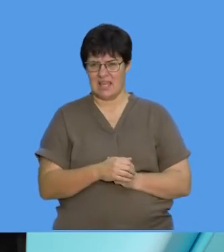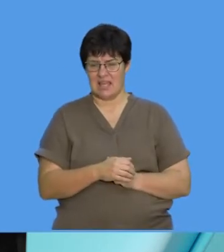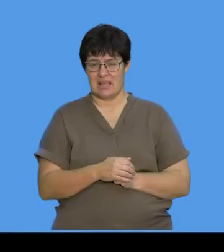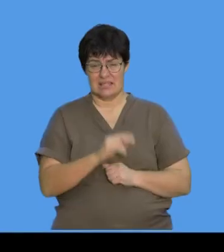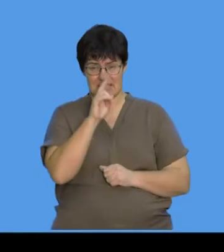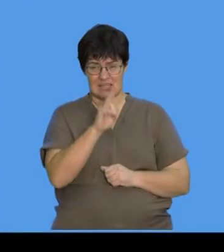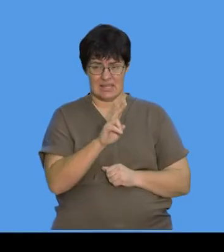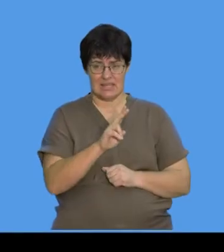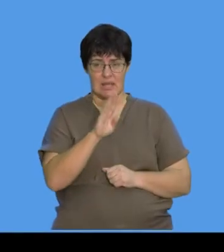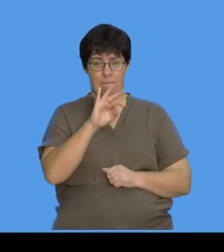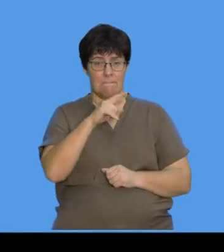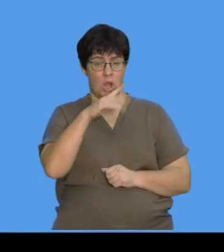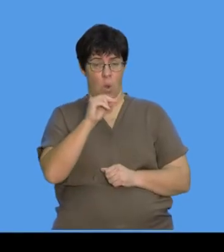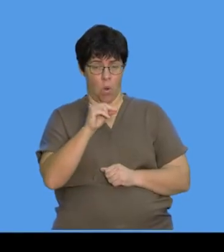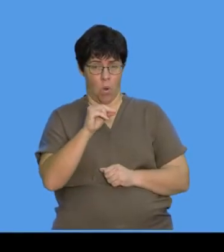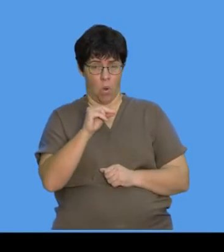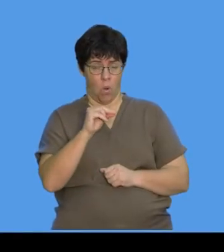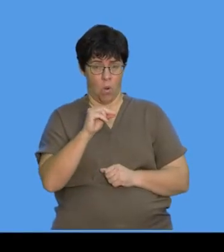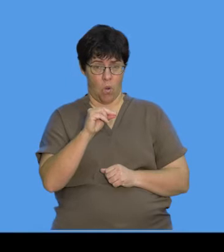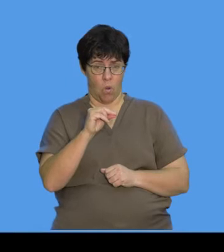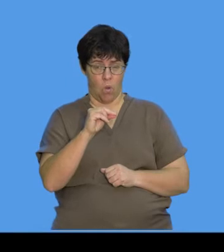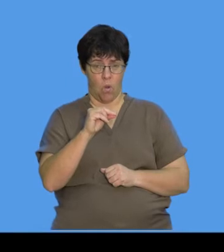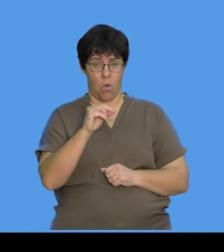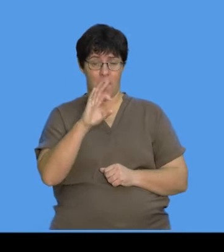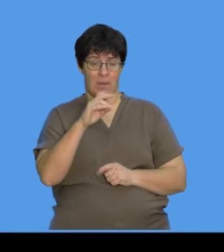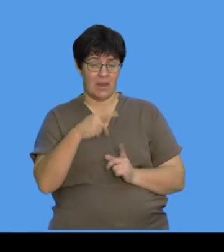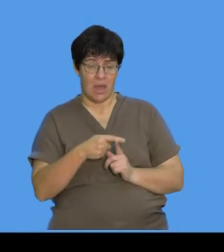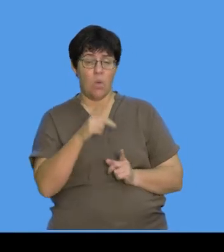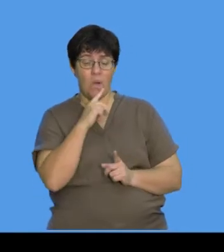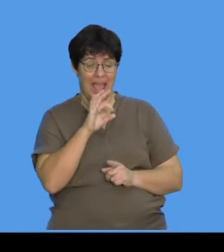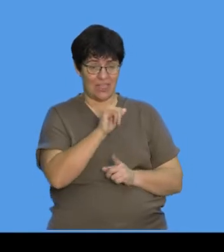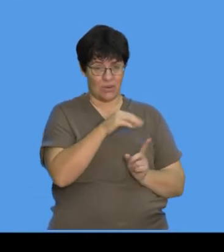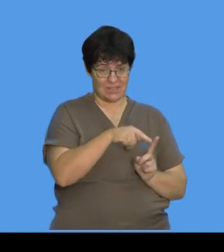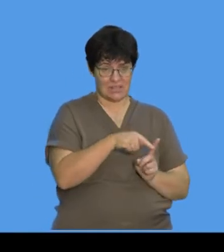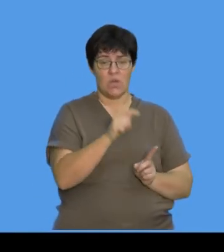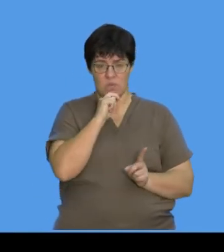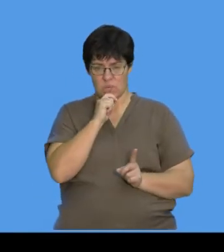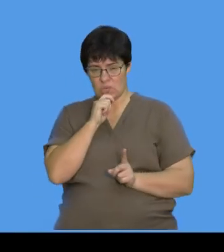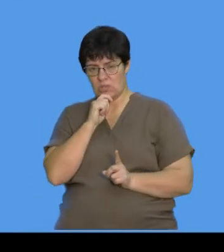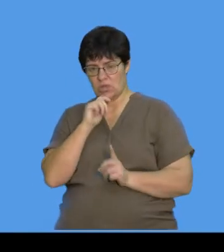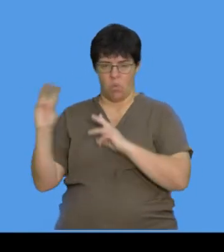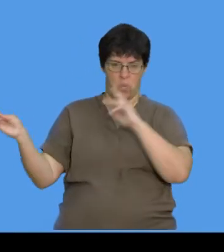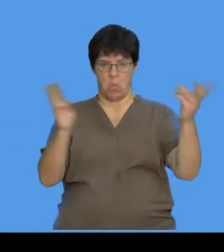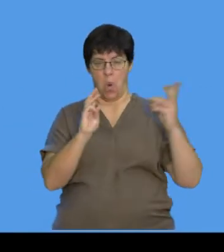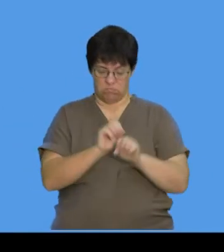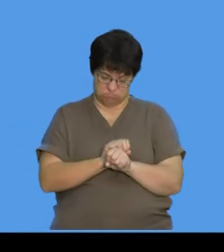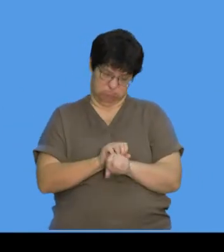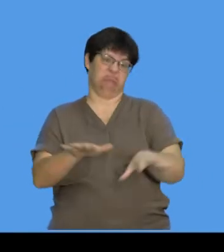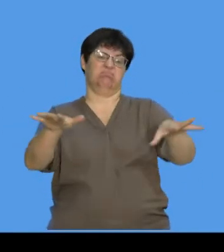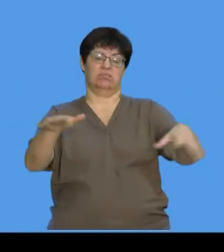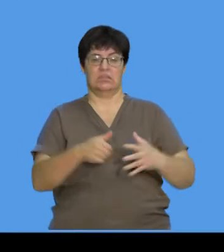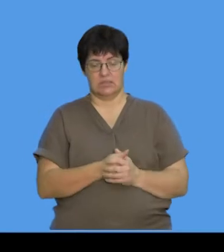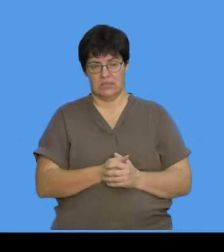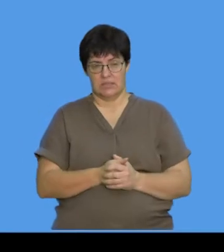can make. You see, I've got bioweapon over here. They can actually take anthrax and they use it for biological warfare.